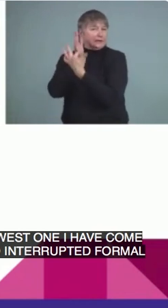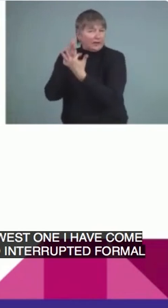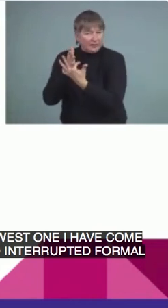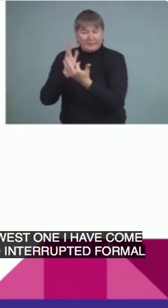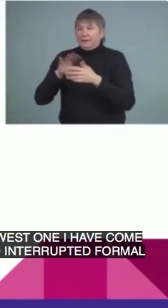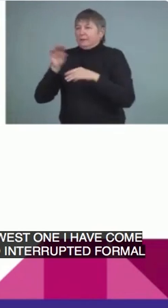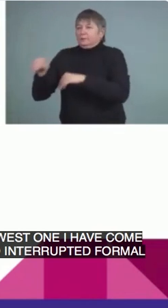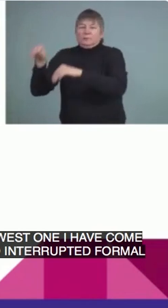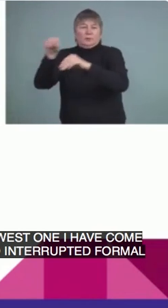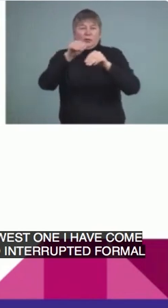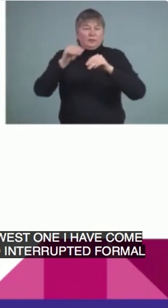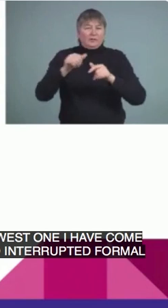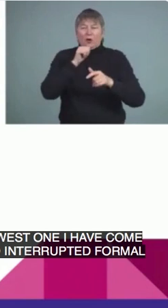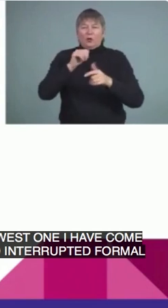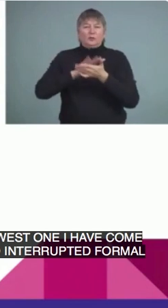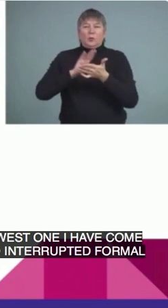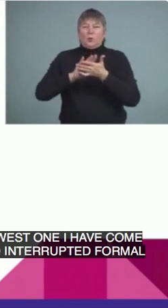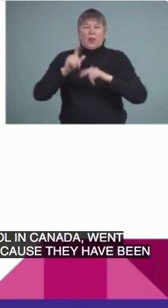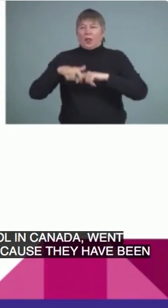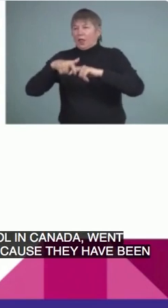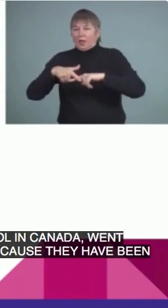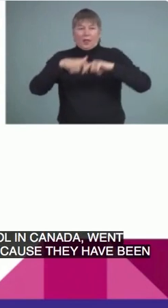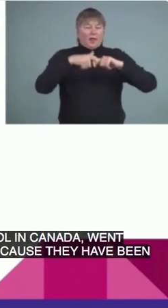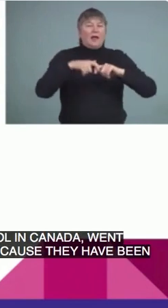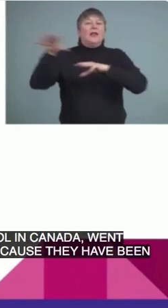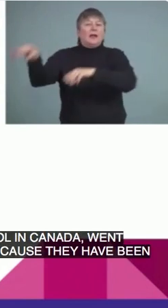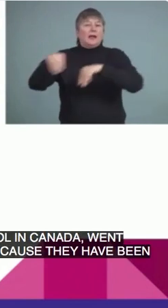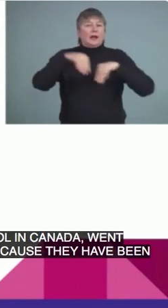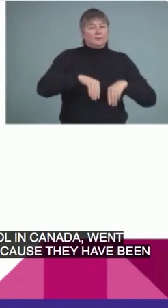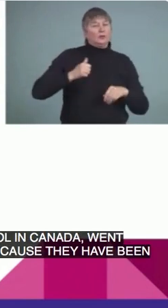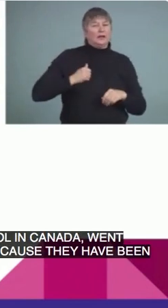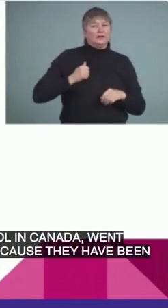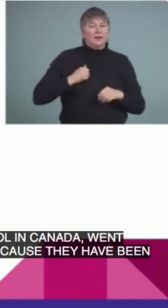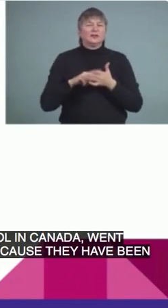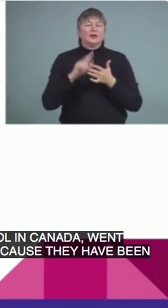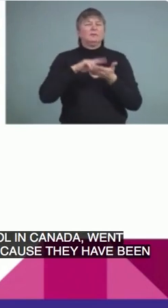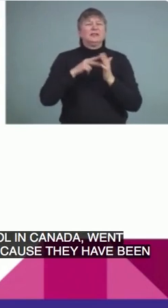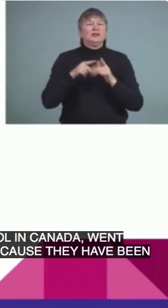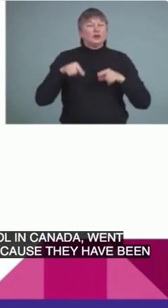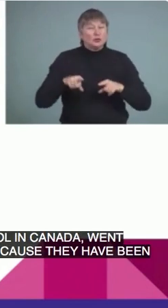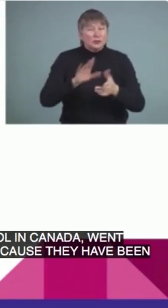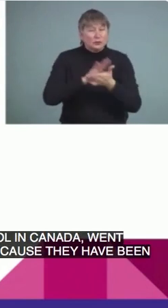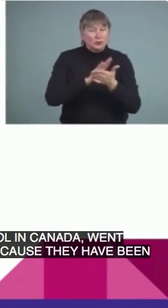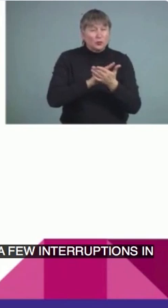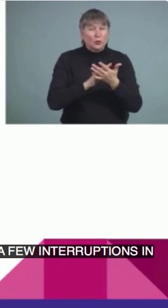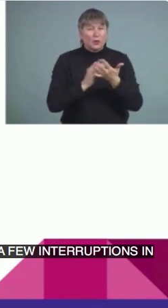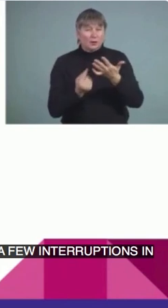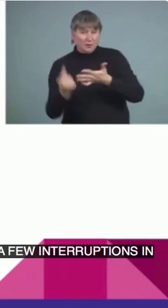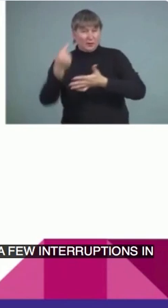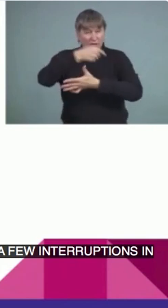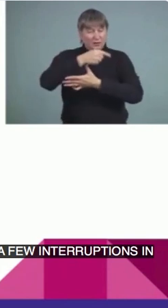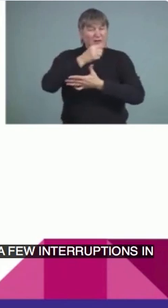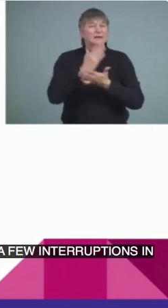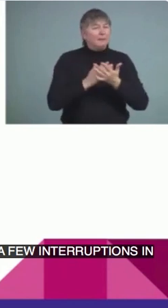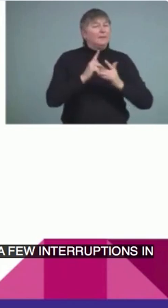moving around quite a bit and then they moved back to Canada. So they've had a few interruptions in their school. It can also be those students